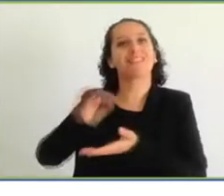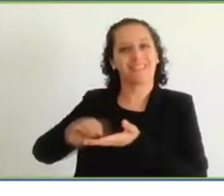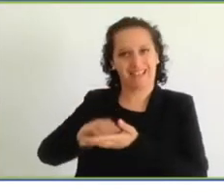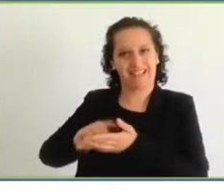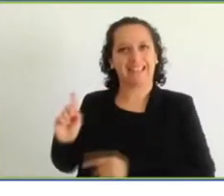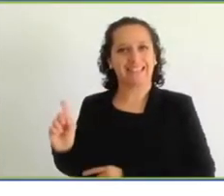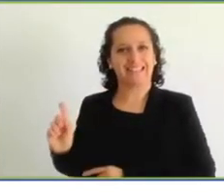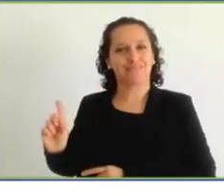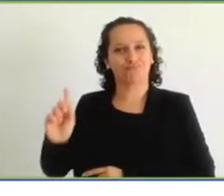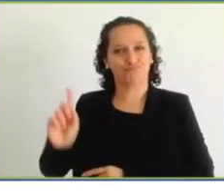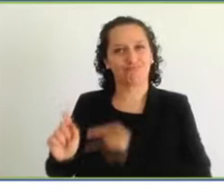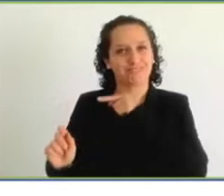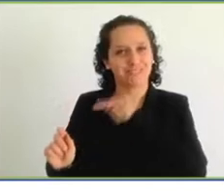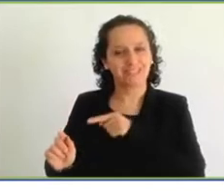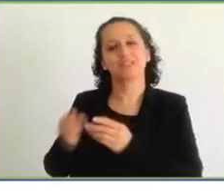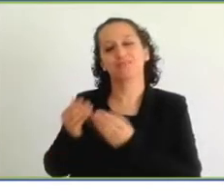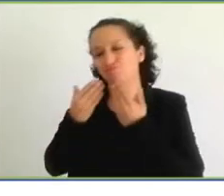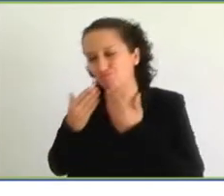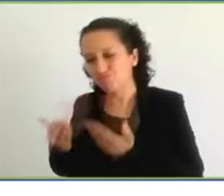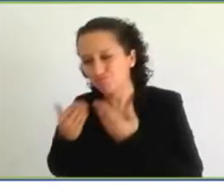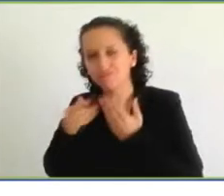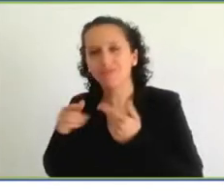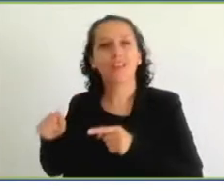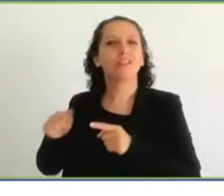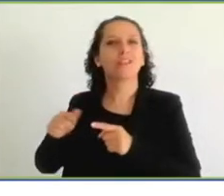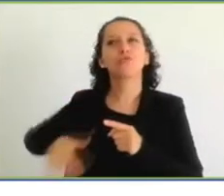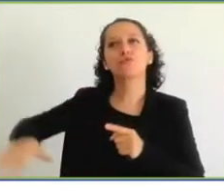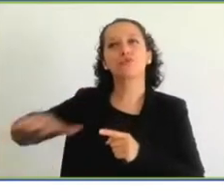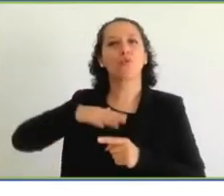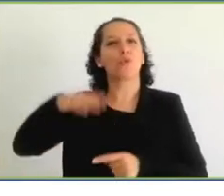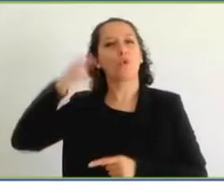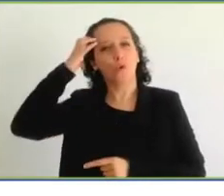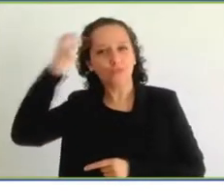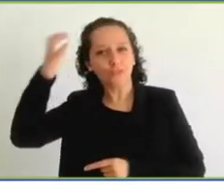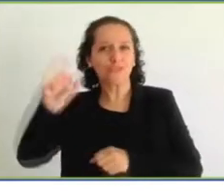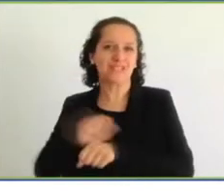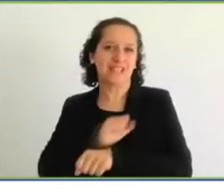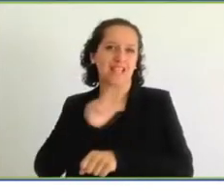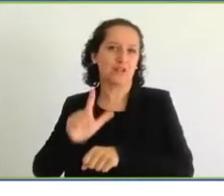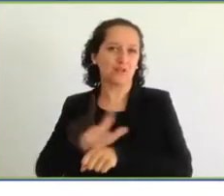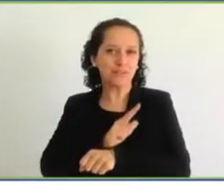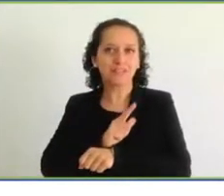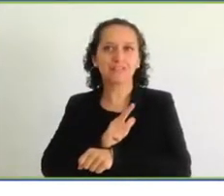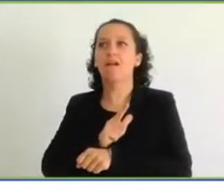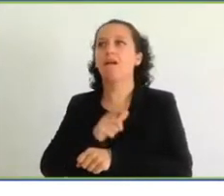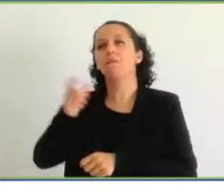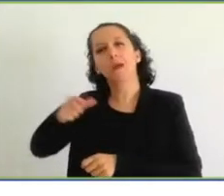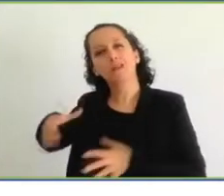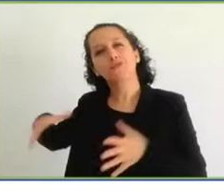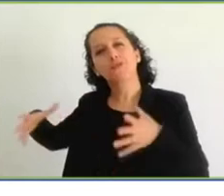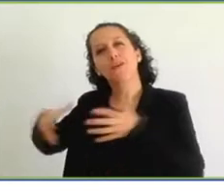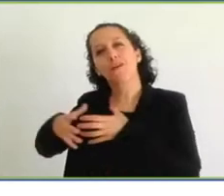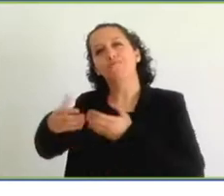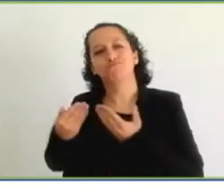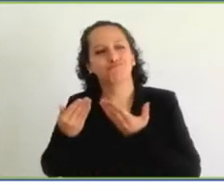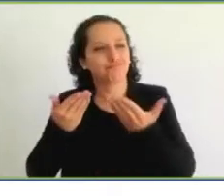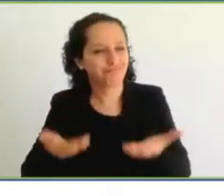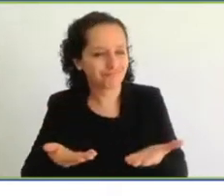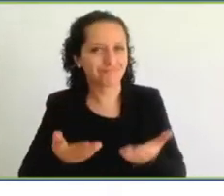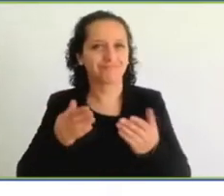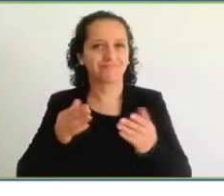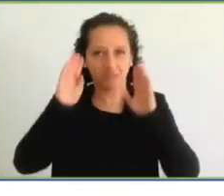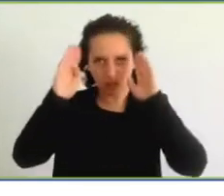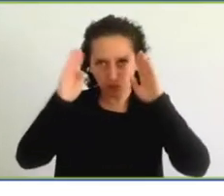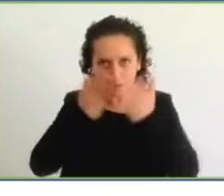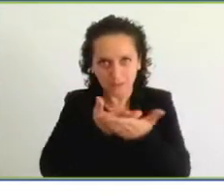department, the of Sustainable Development, which is headed by our Minister, the Honorable Sean Edward. Mr. Chairman,